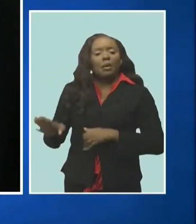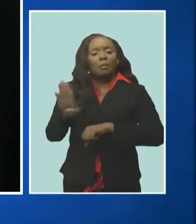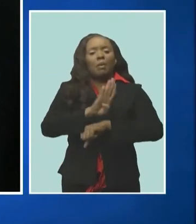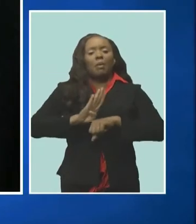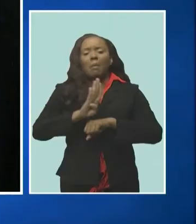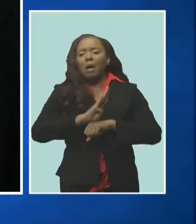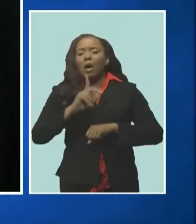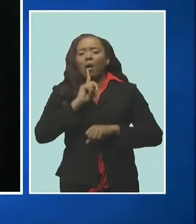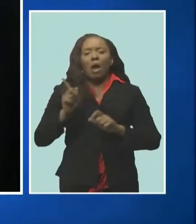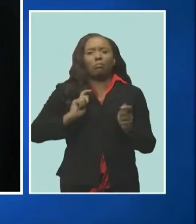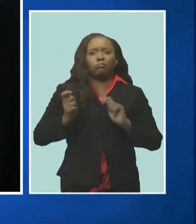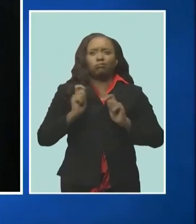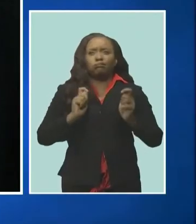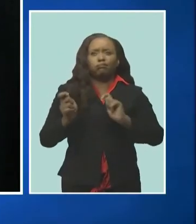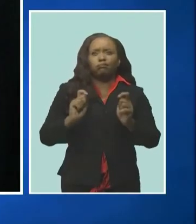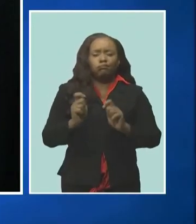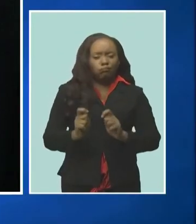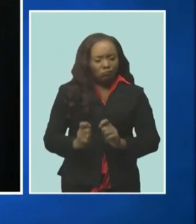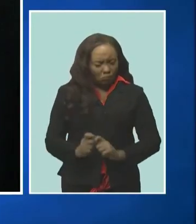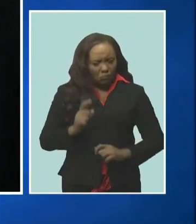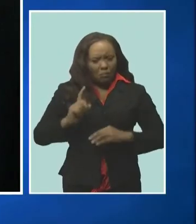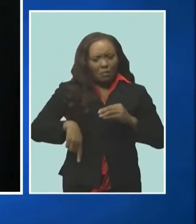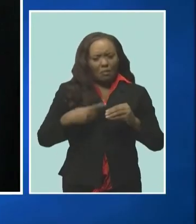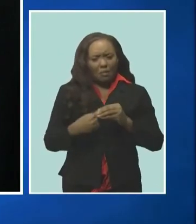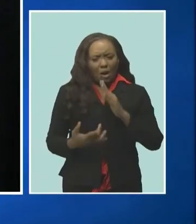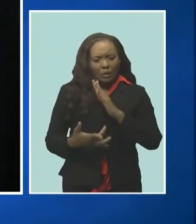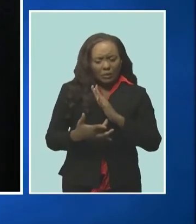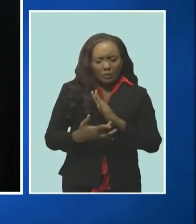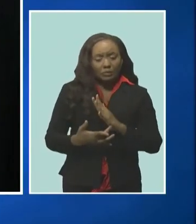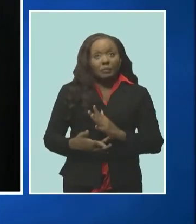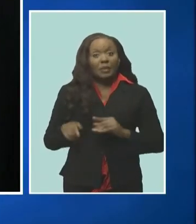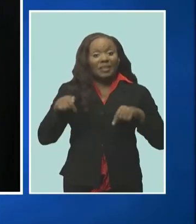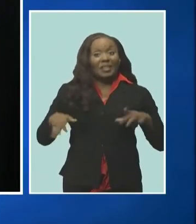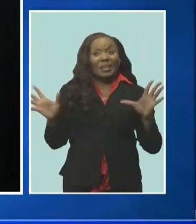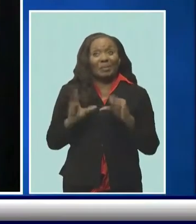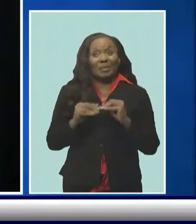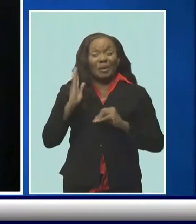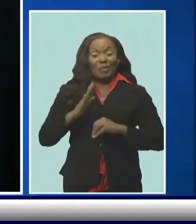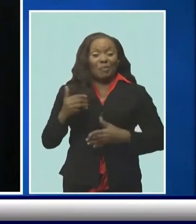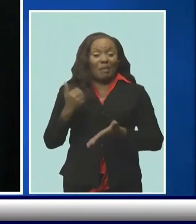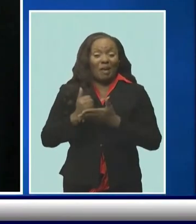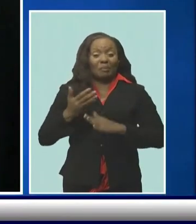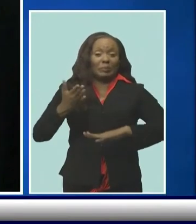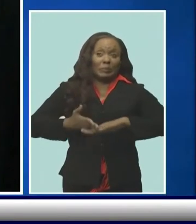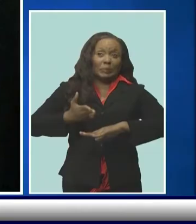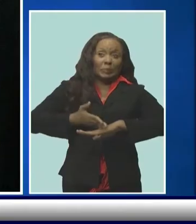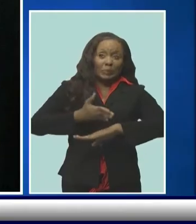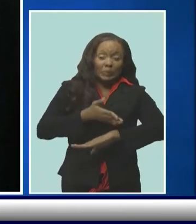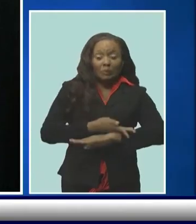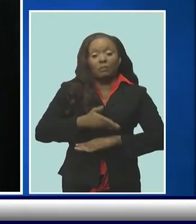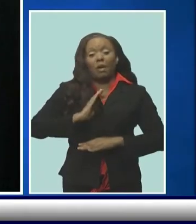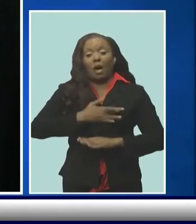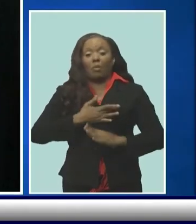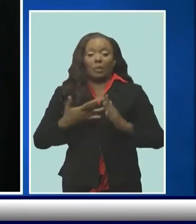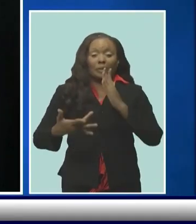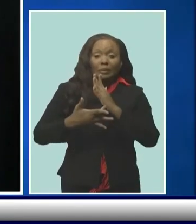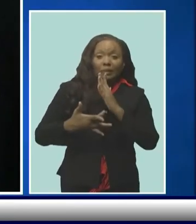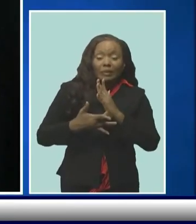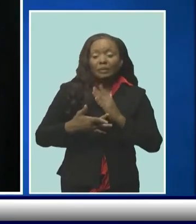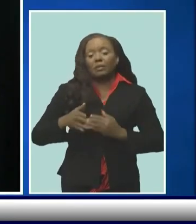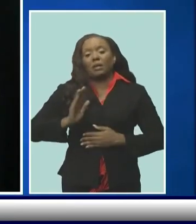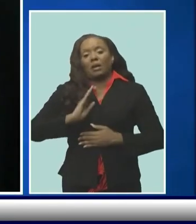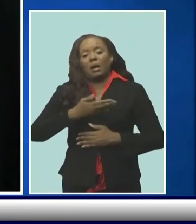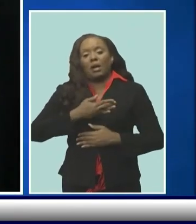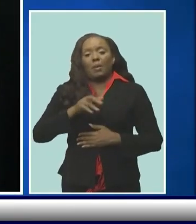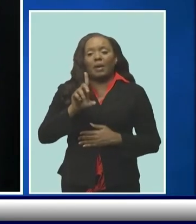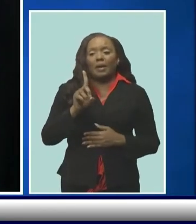transformation journey discussions at this digital summit will help us in refining our digital strategies in light of us having to operate within an